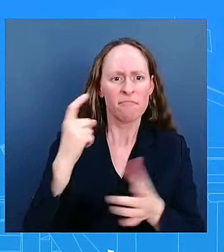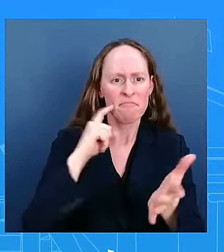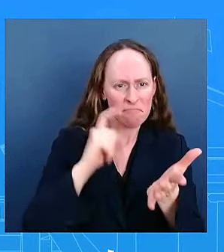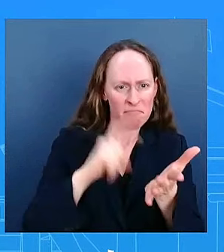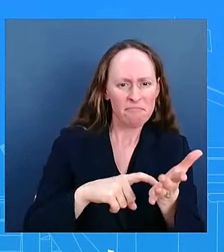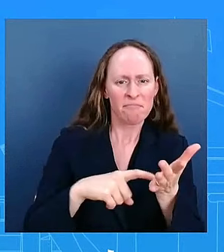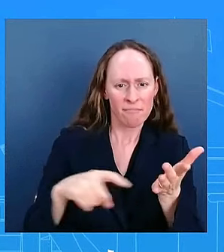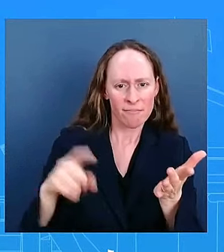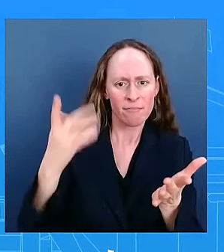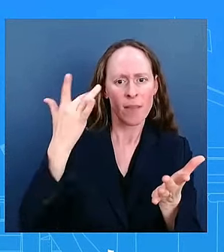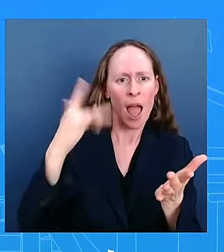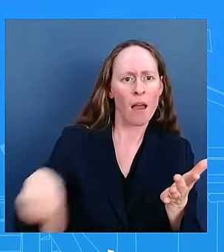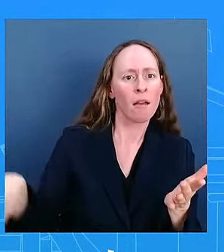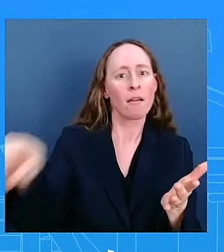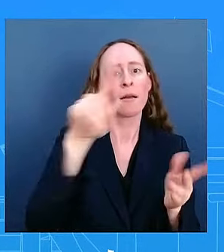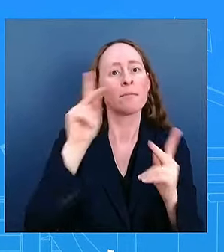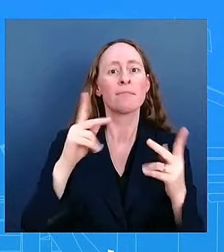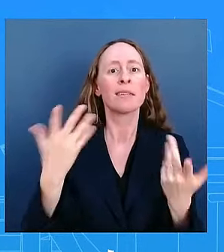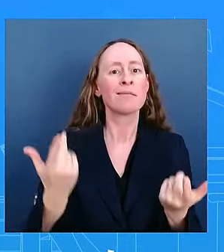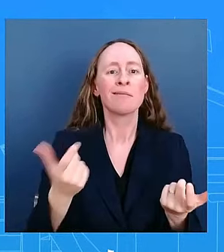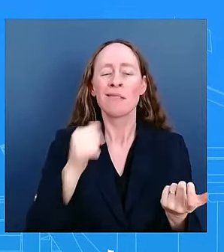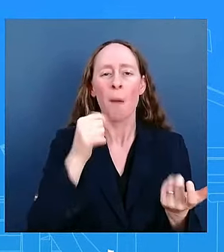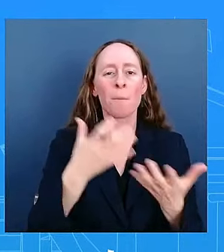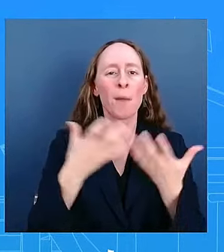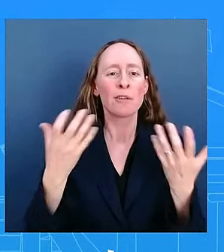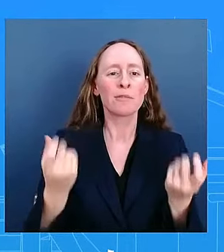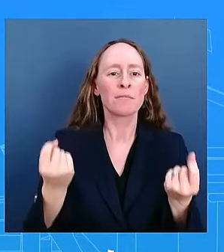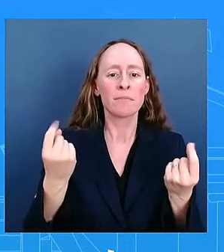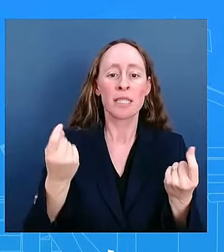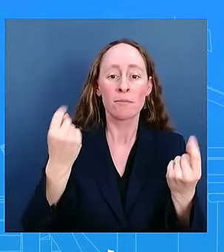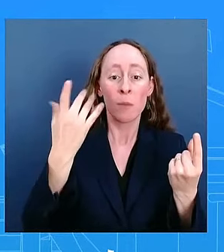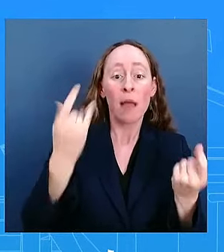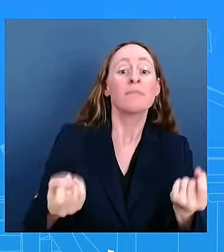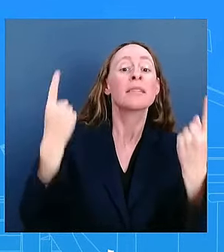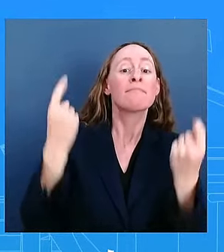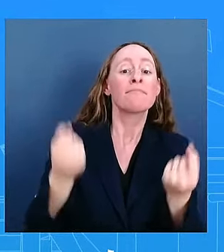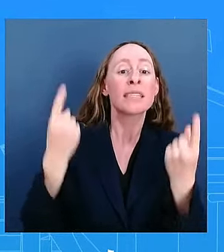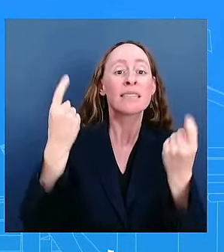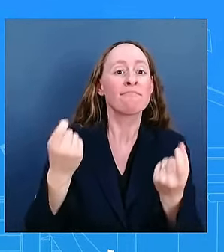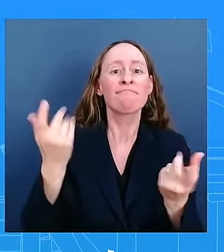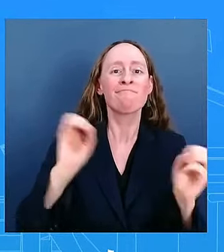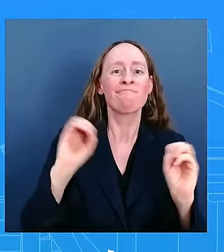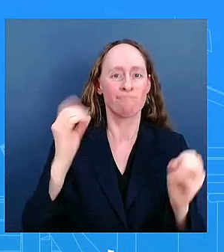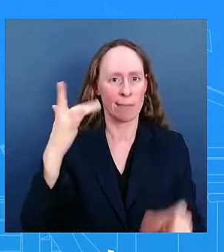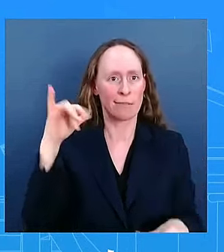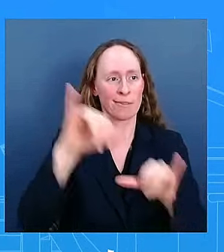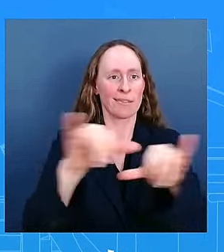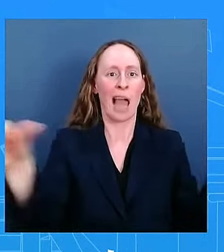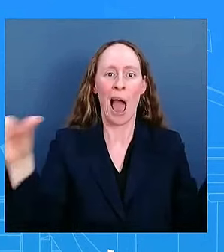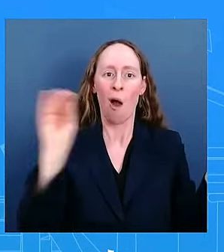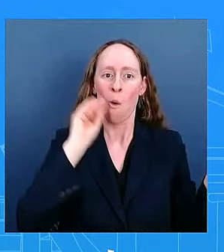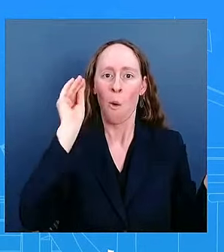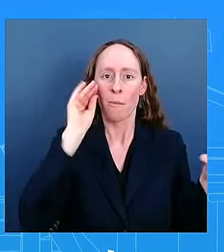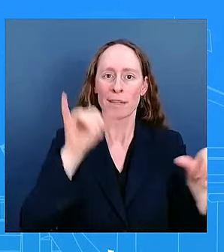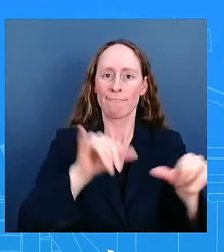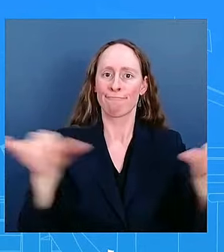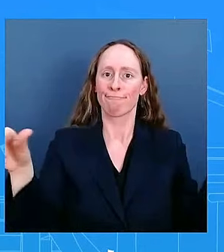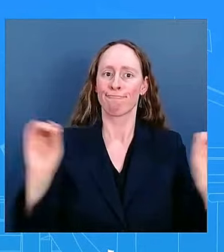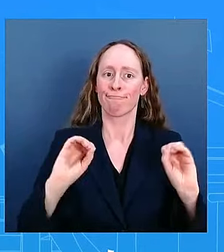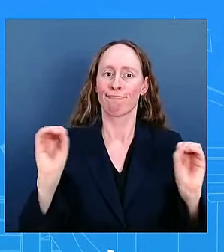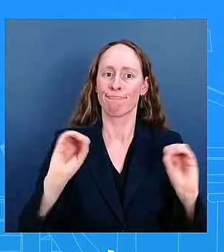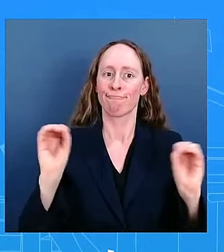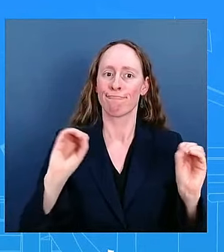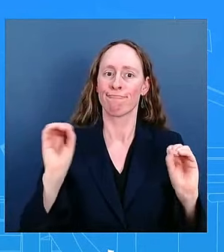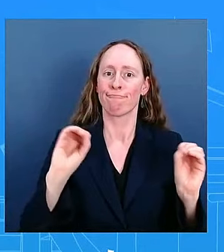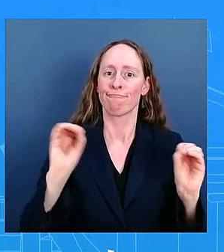right they couldn't go out and partly because of fiscal support well those excess savings led uh to low-income